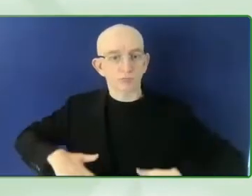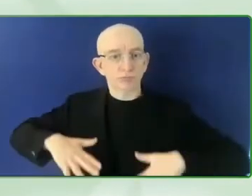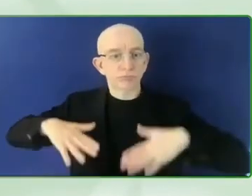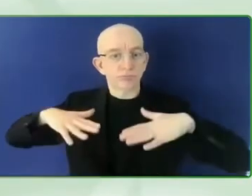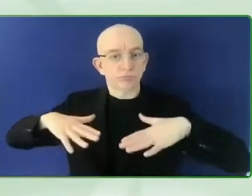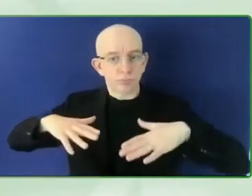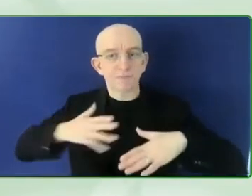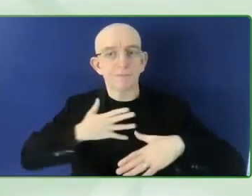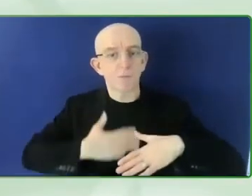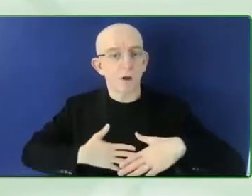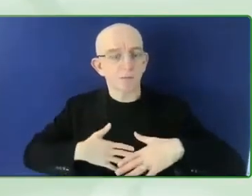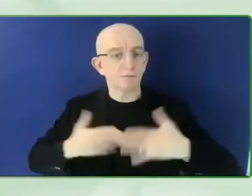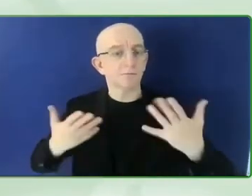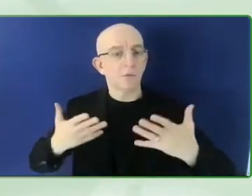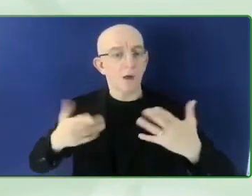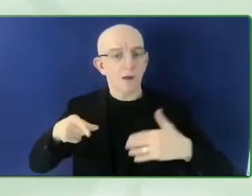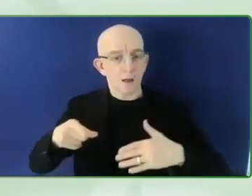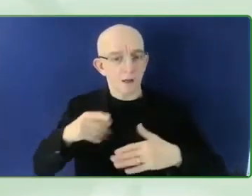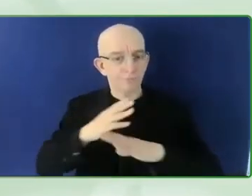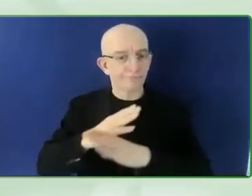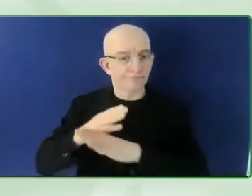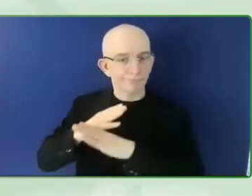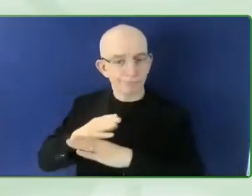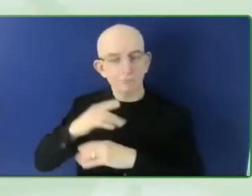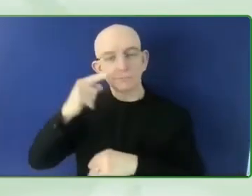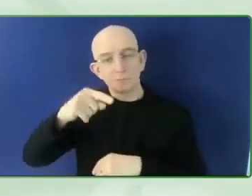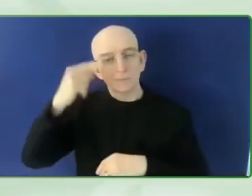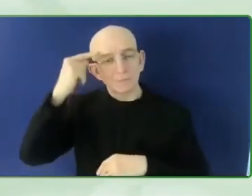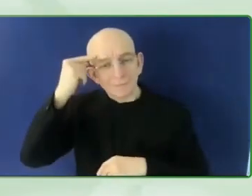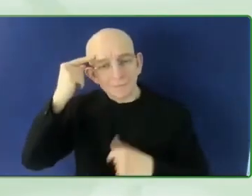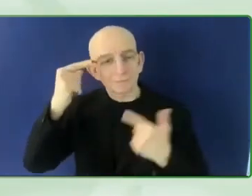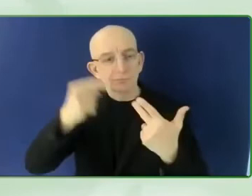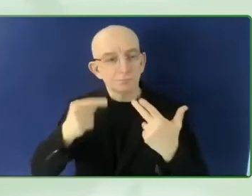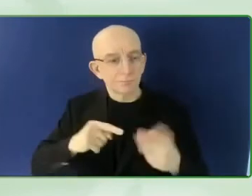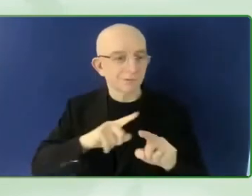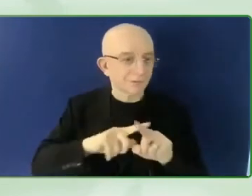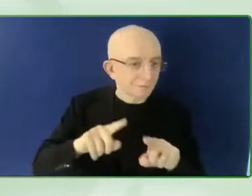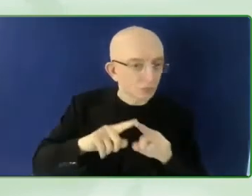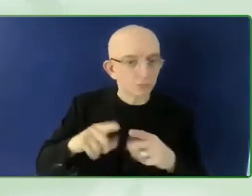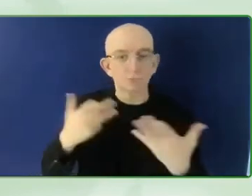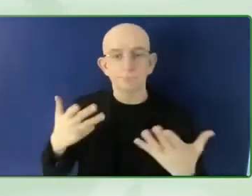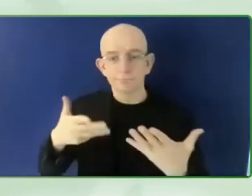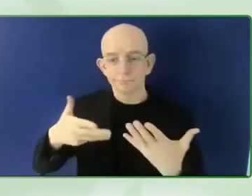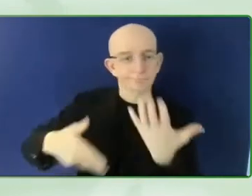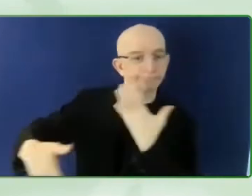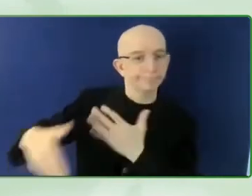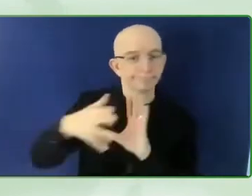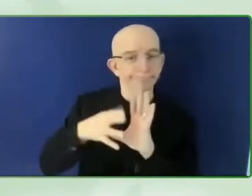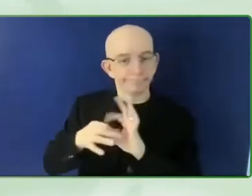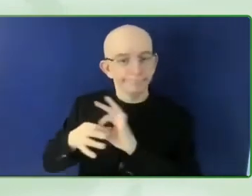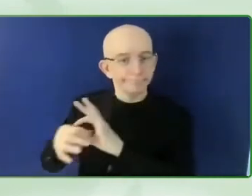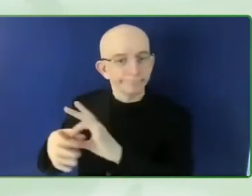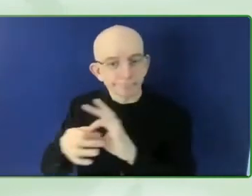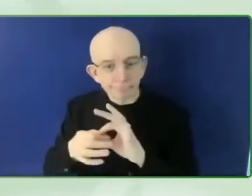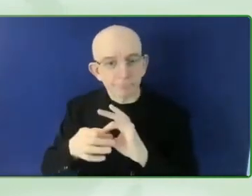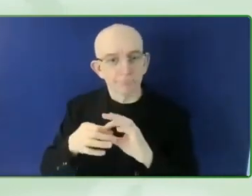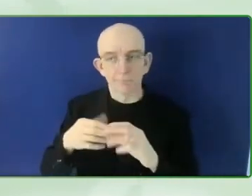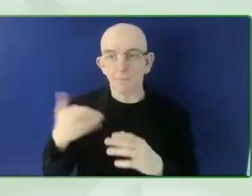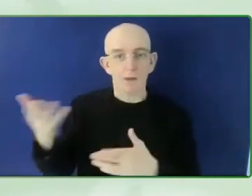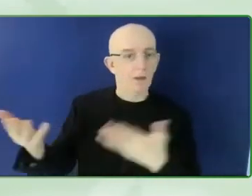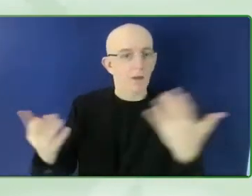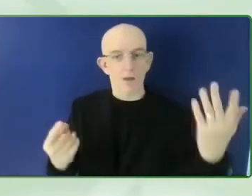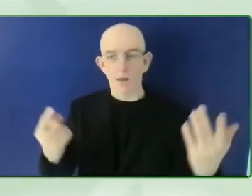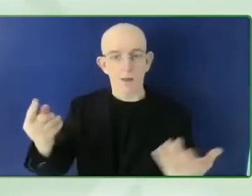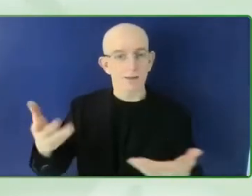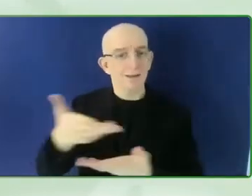often forgets about pedestrians, especially pedestrians with sensory impairments and the impact on them. And then thinking about